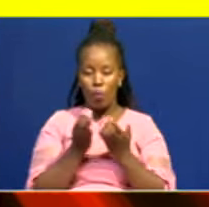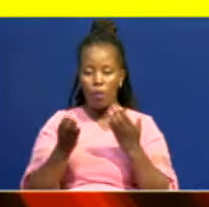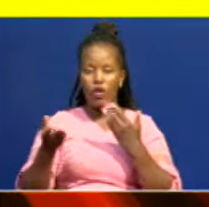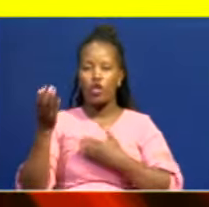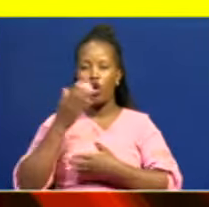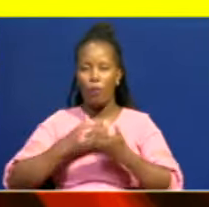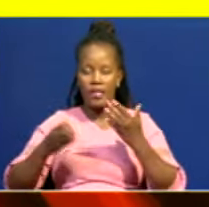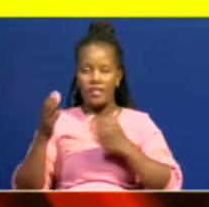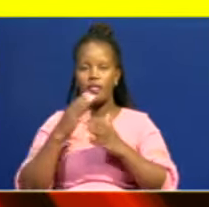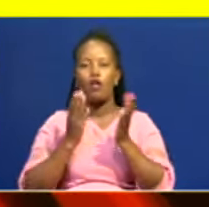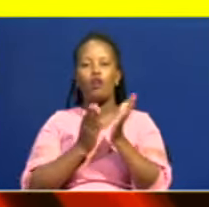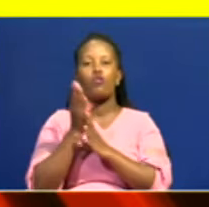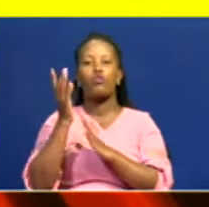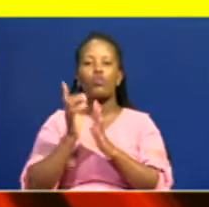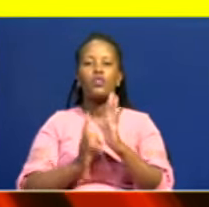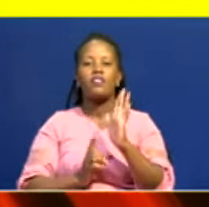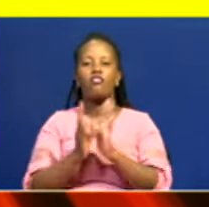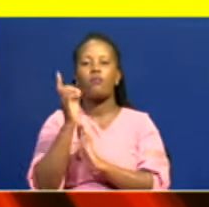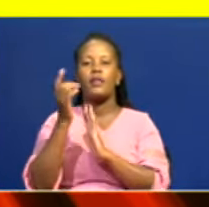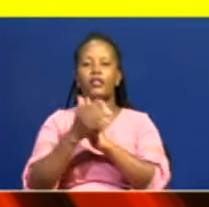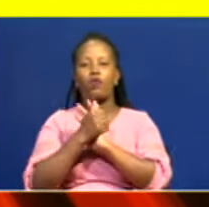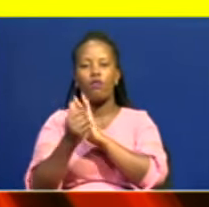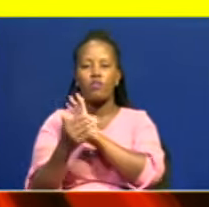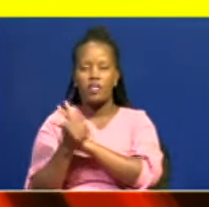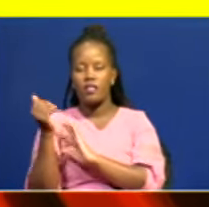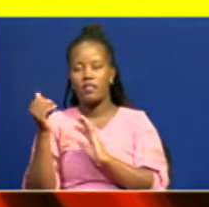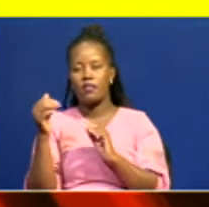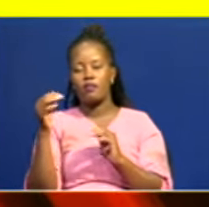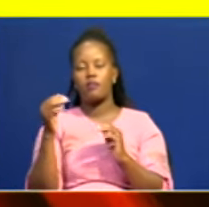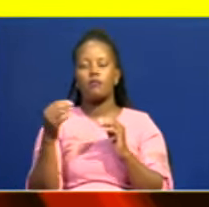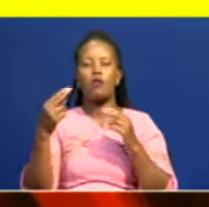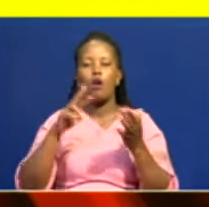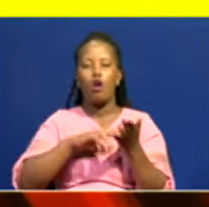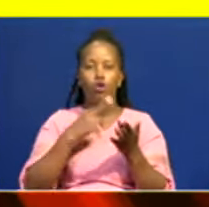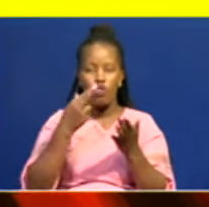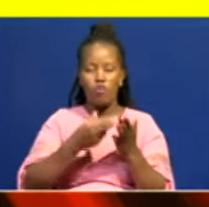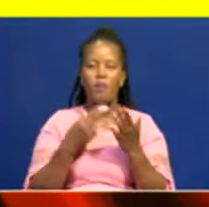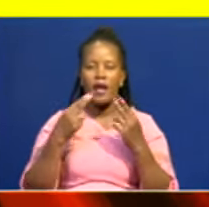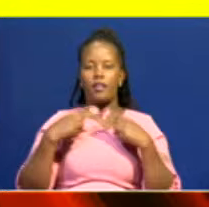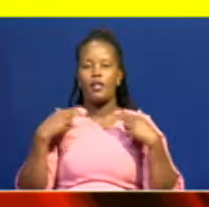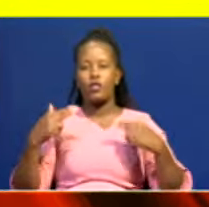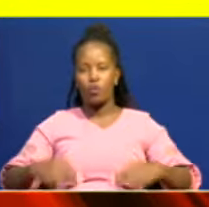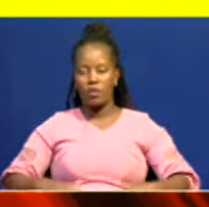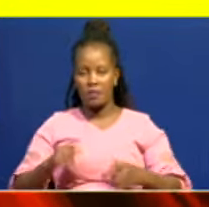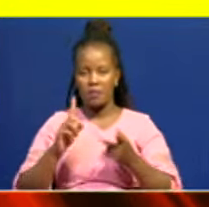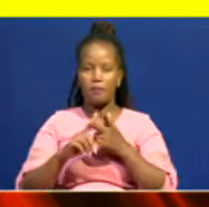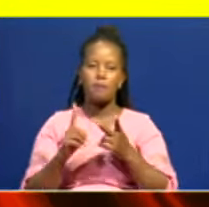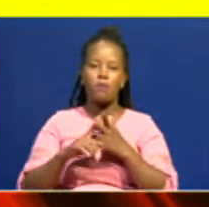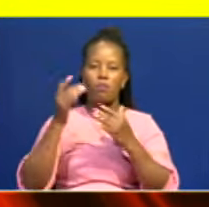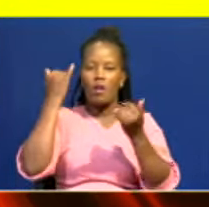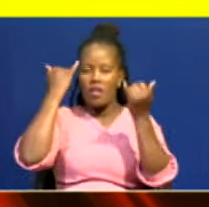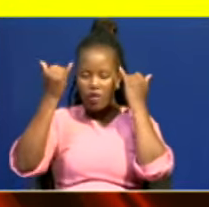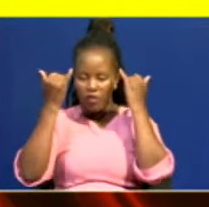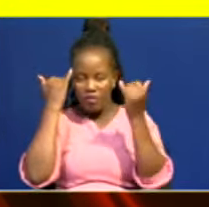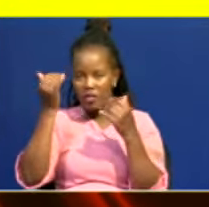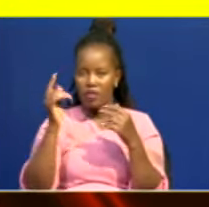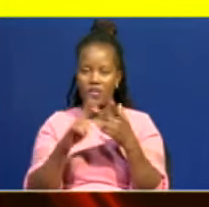development of skilled human resources in an environment of innovation, various